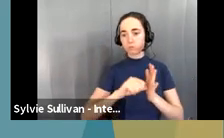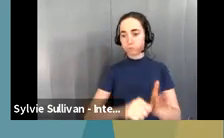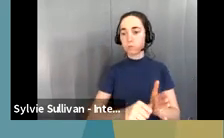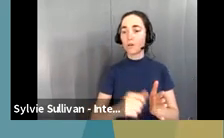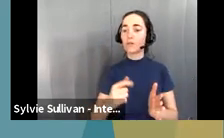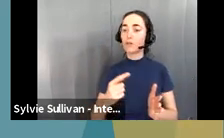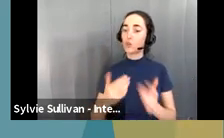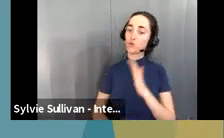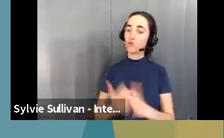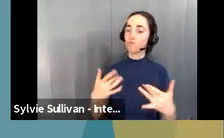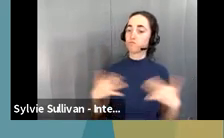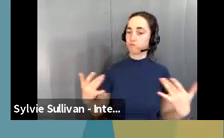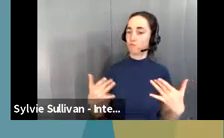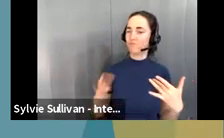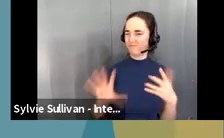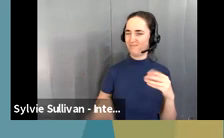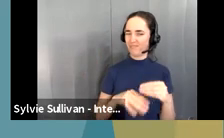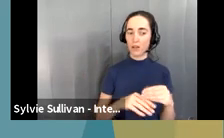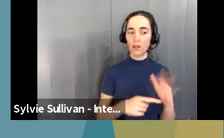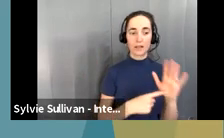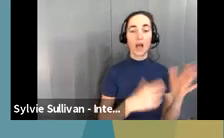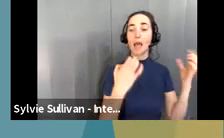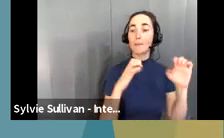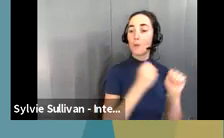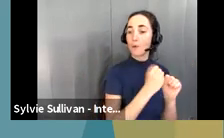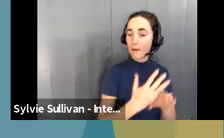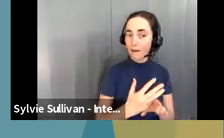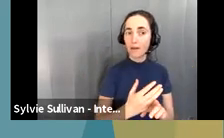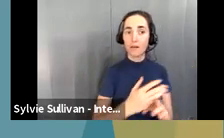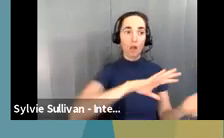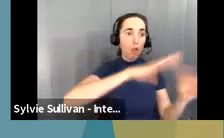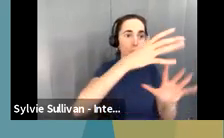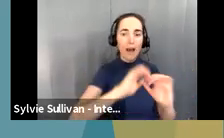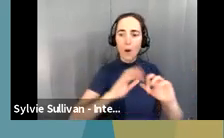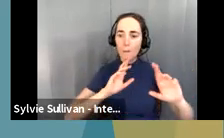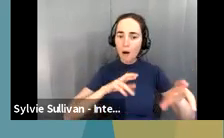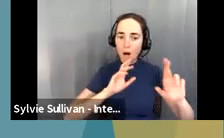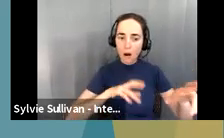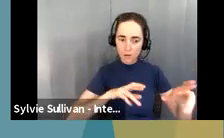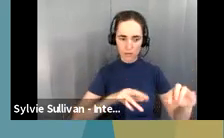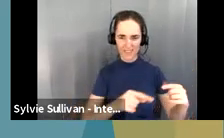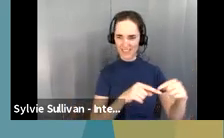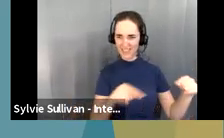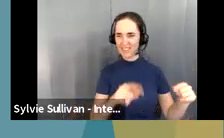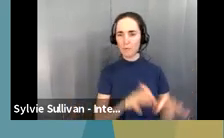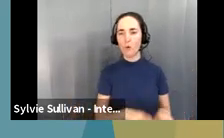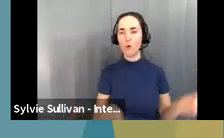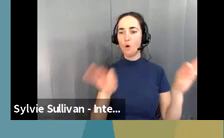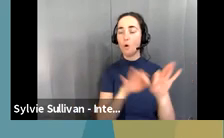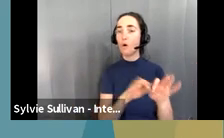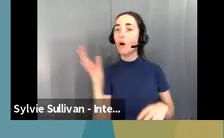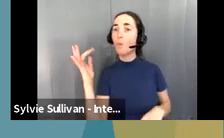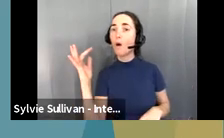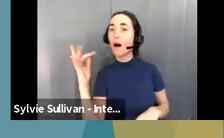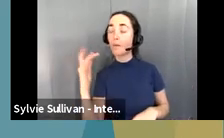updates. So, um, our emergency preparedness and disaster response is, um, is, very important because currently the